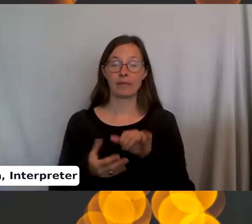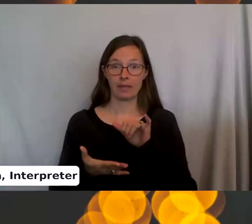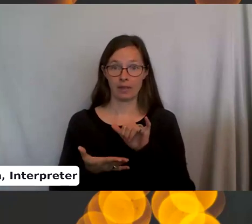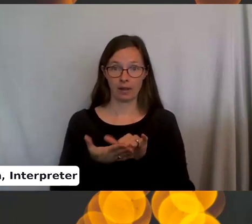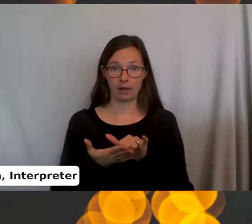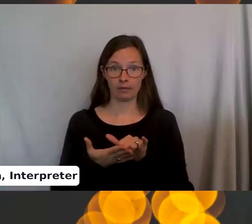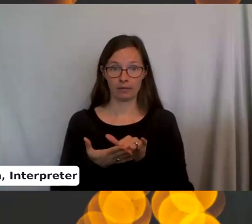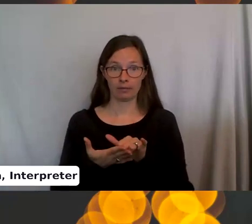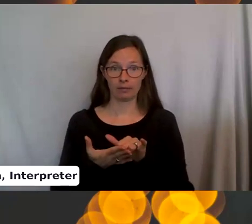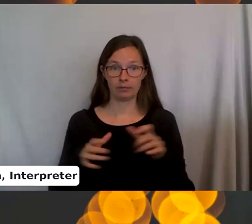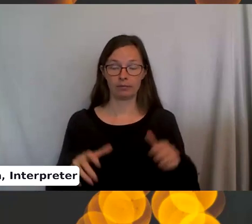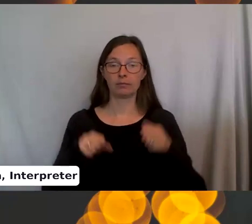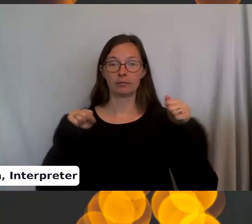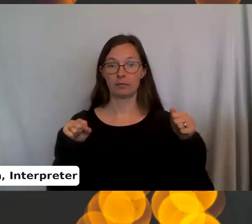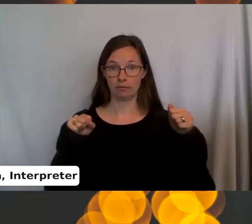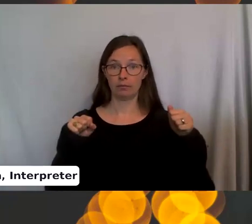You're going to grab it like this.